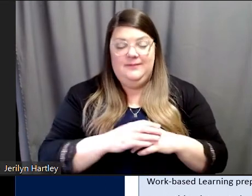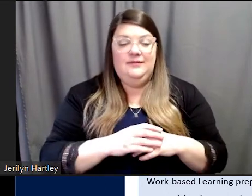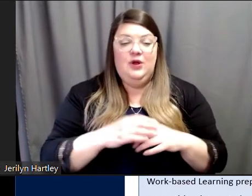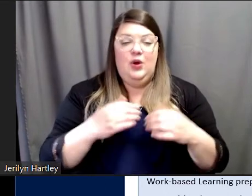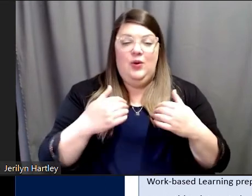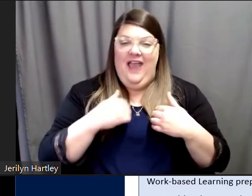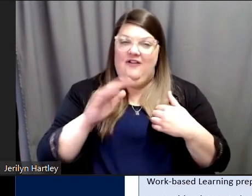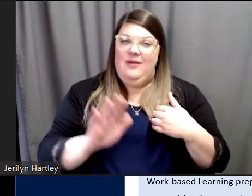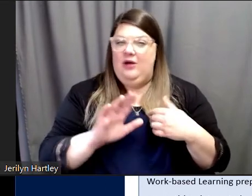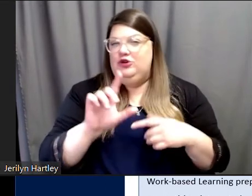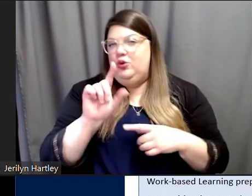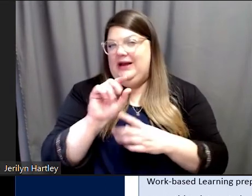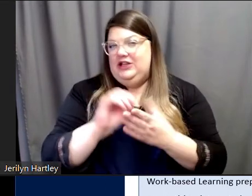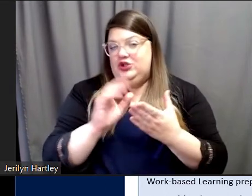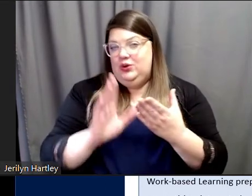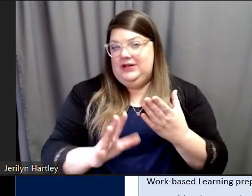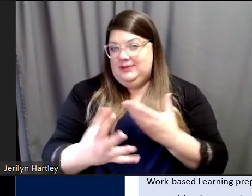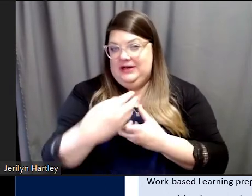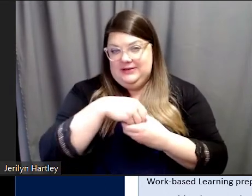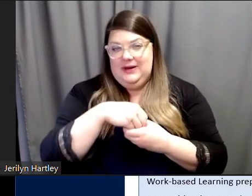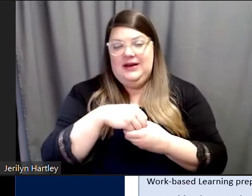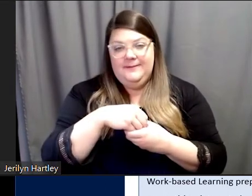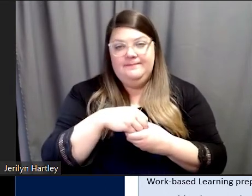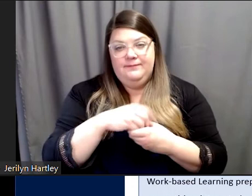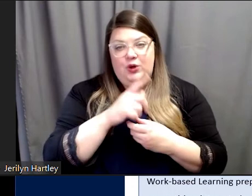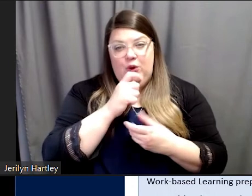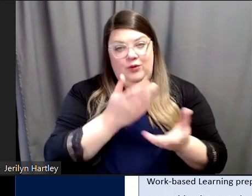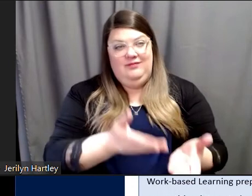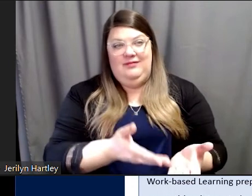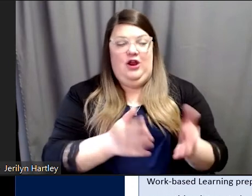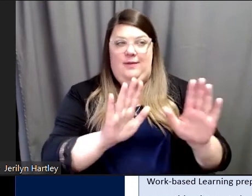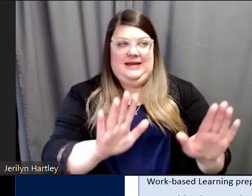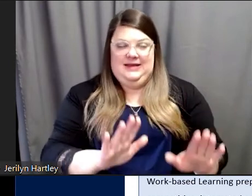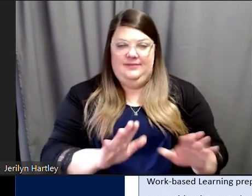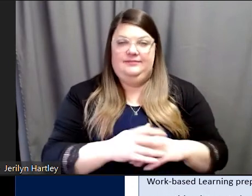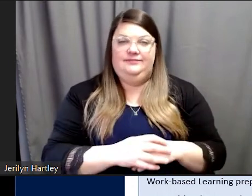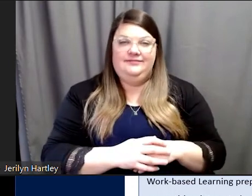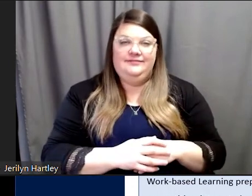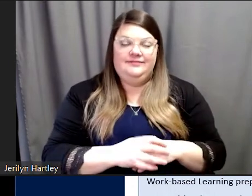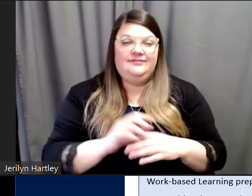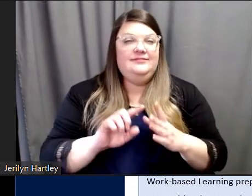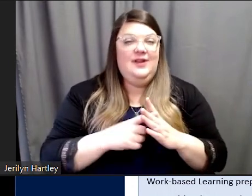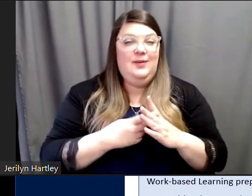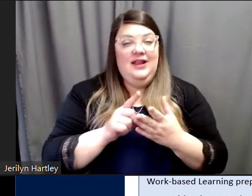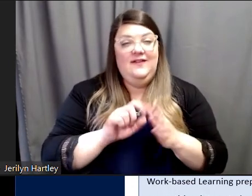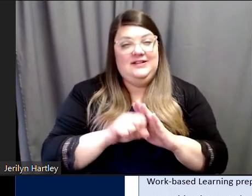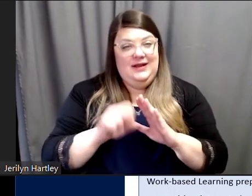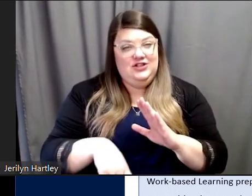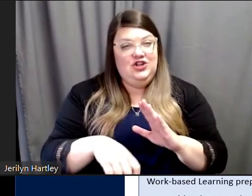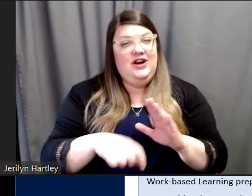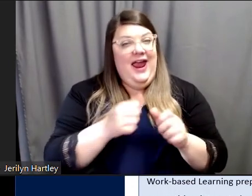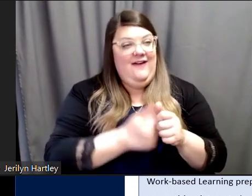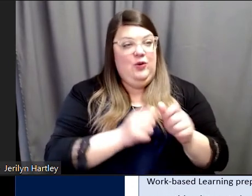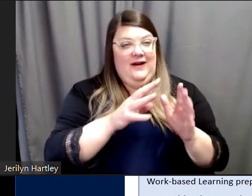have about 20 students participating who are amazing. At the beginning of the semester, we had everybody fill out a survey